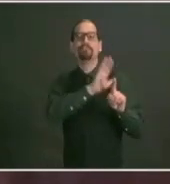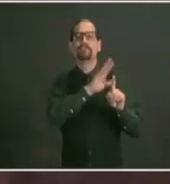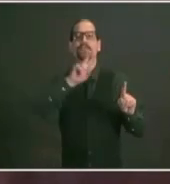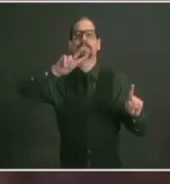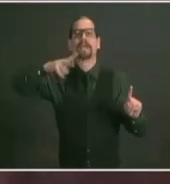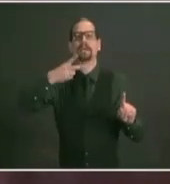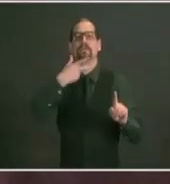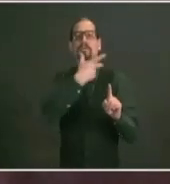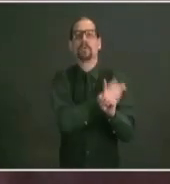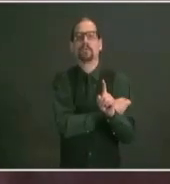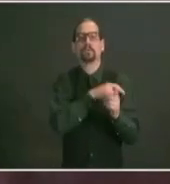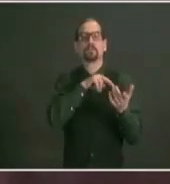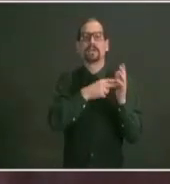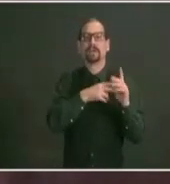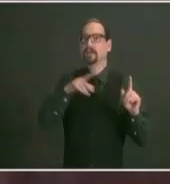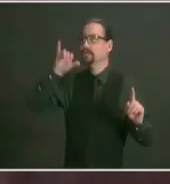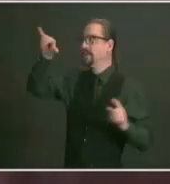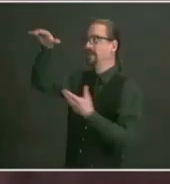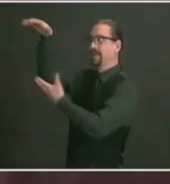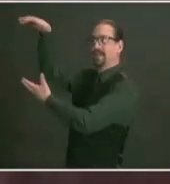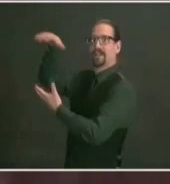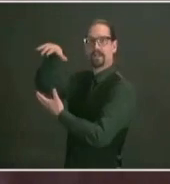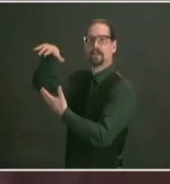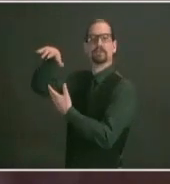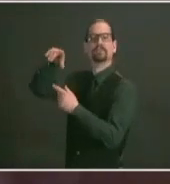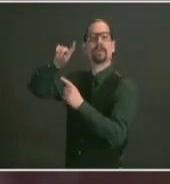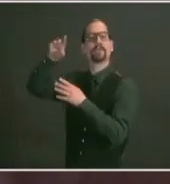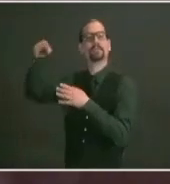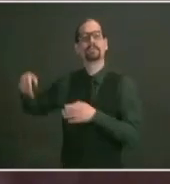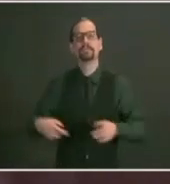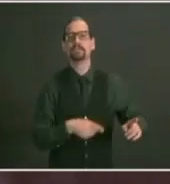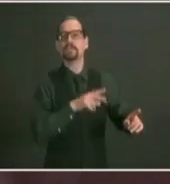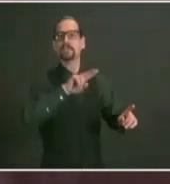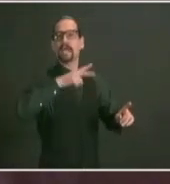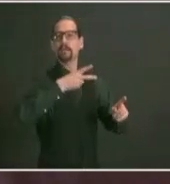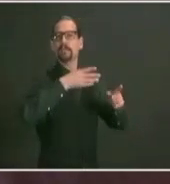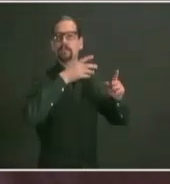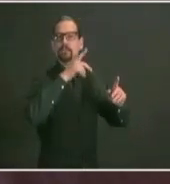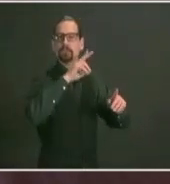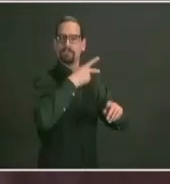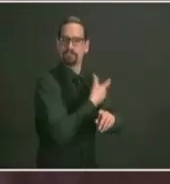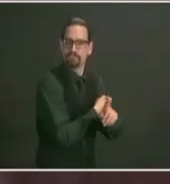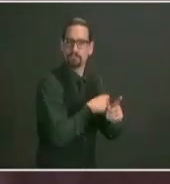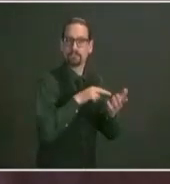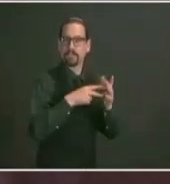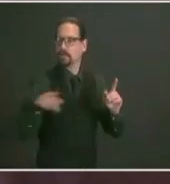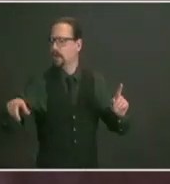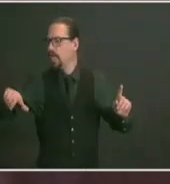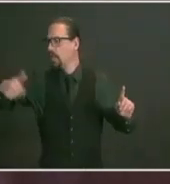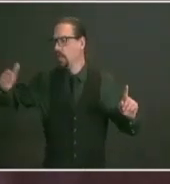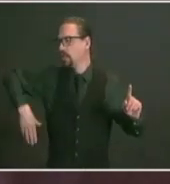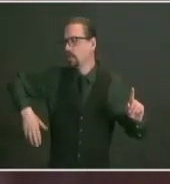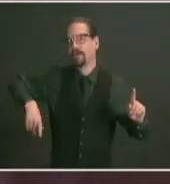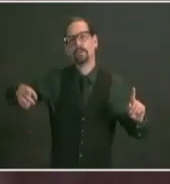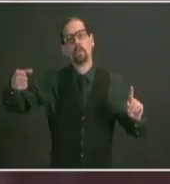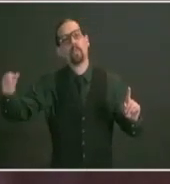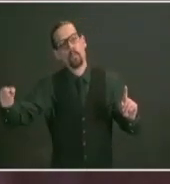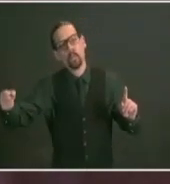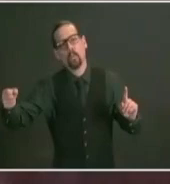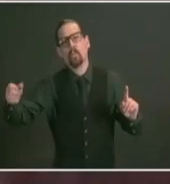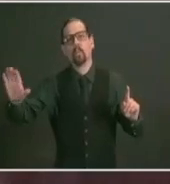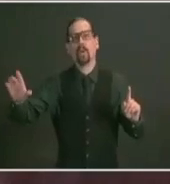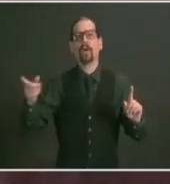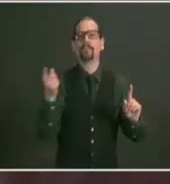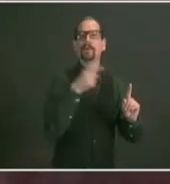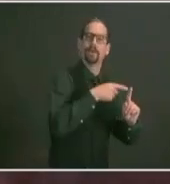we'd had a large surge in first doses for vaccinations this is the case now in the middle of february